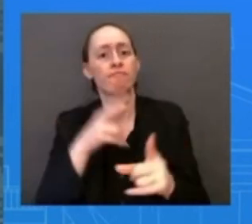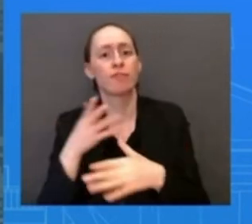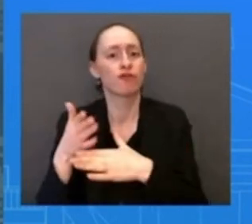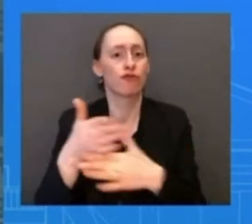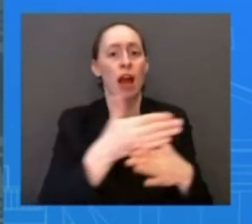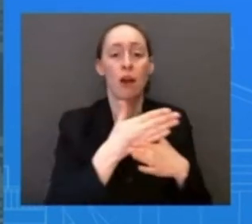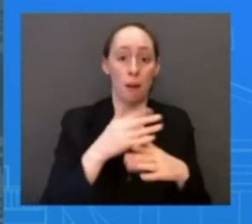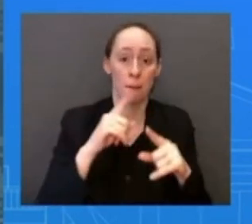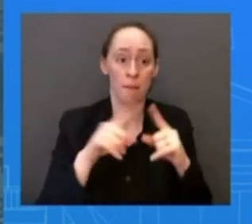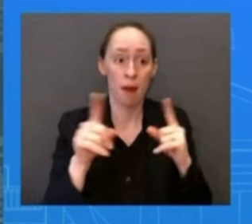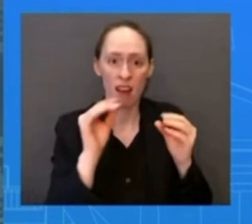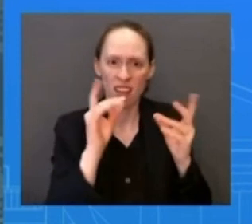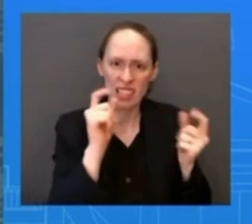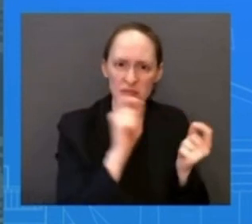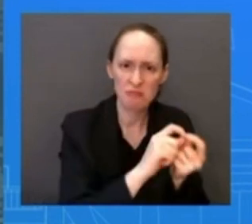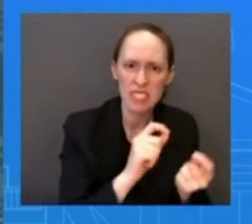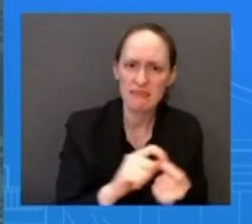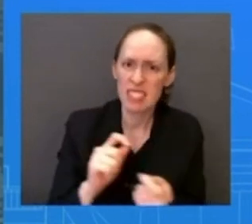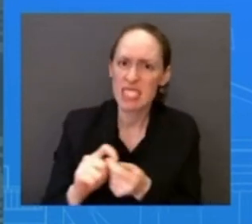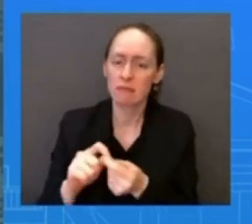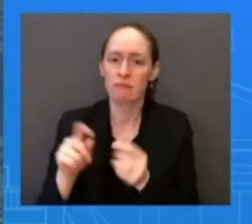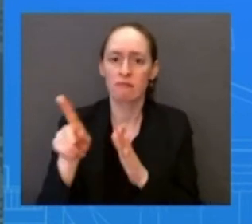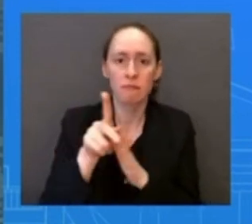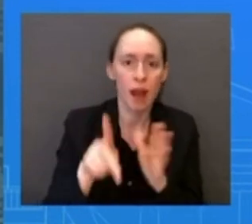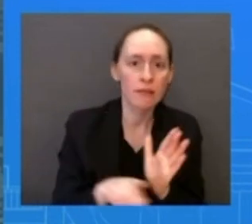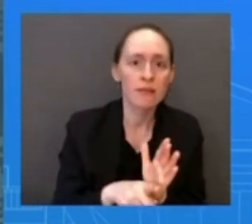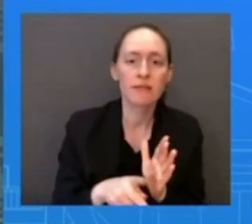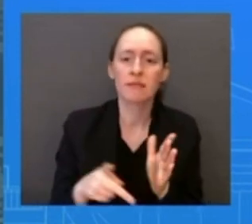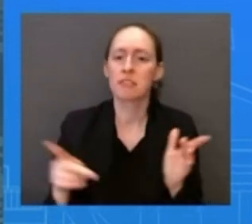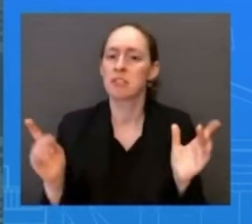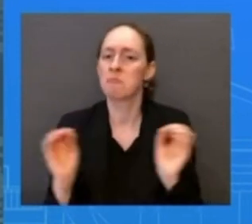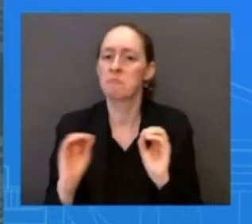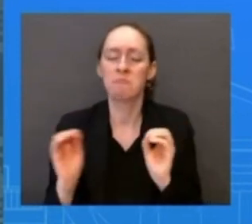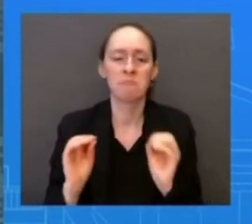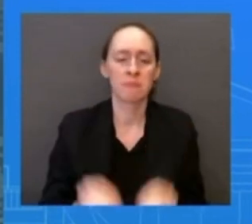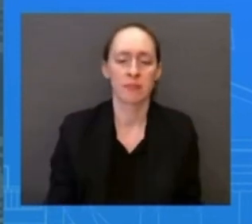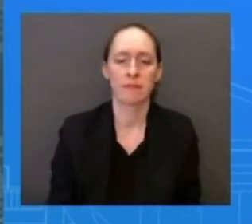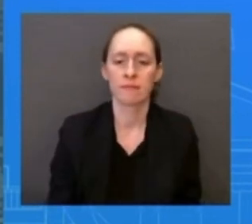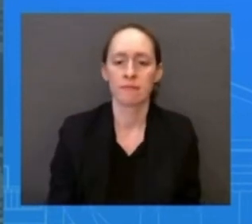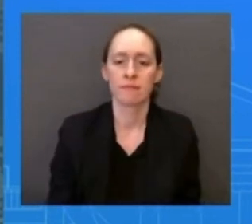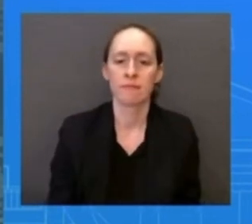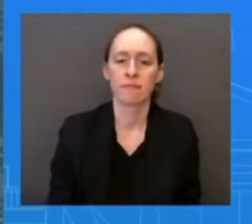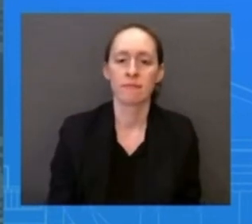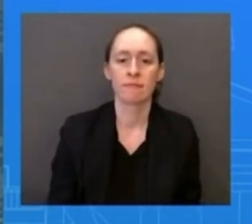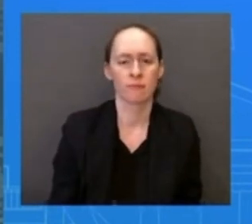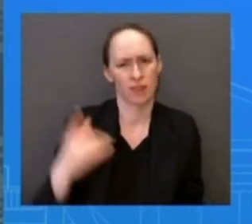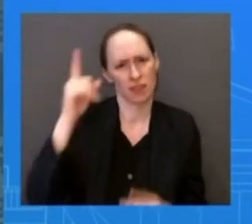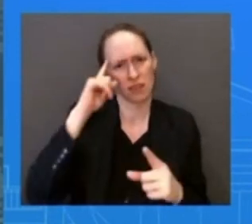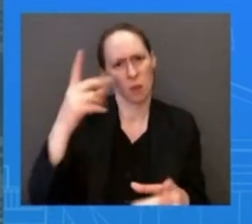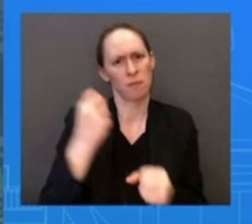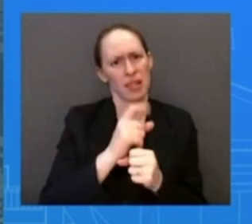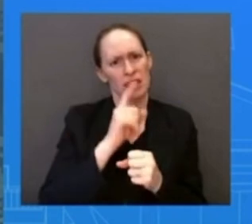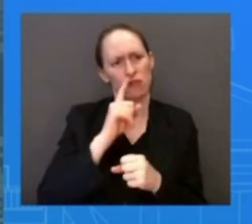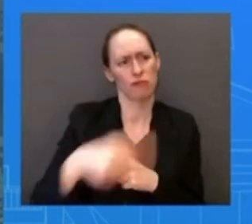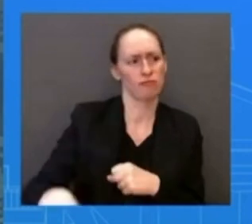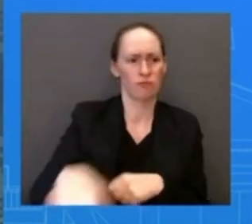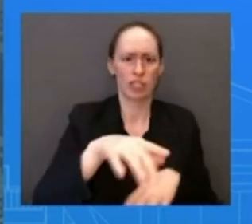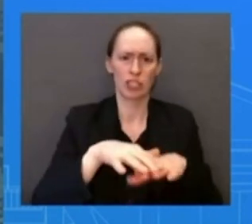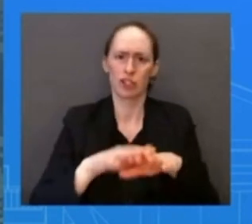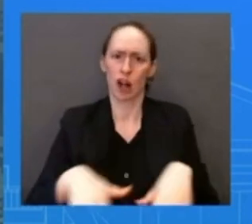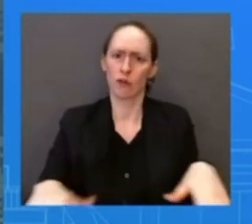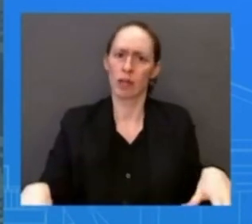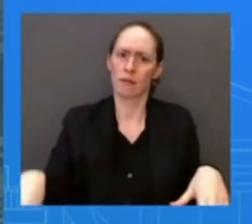to policies or anything that's being done. But clearly, making sure that our children get the education that they so deserve